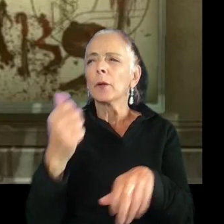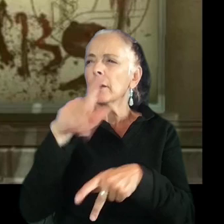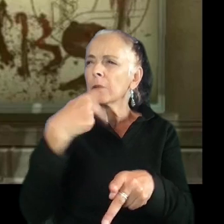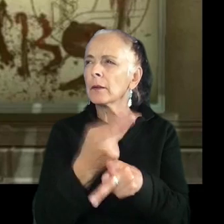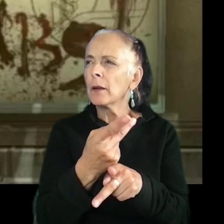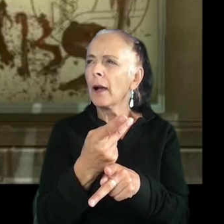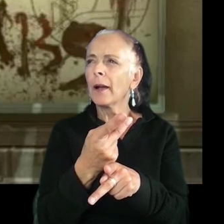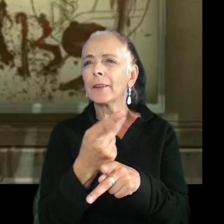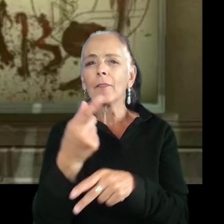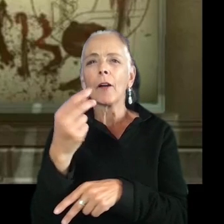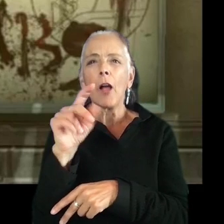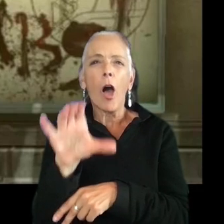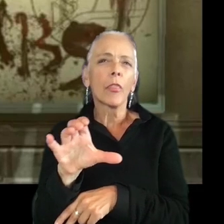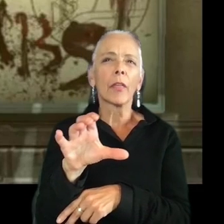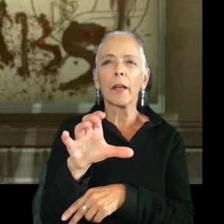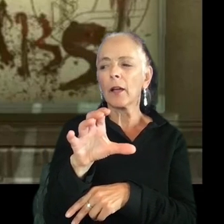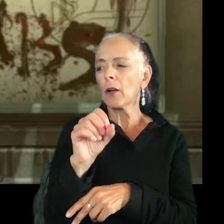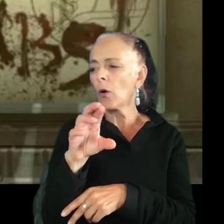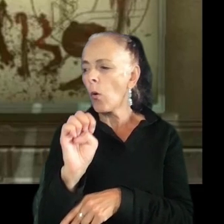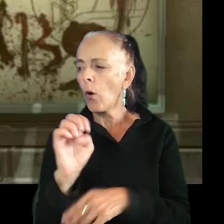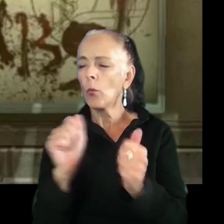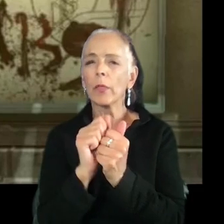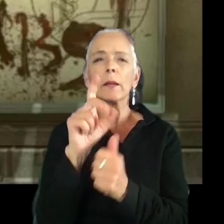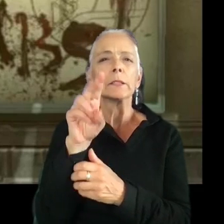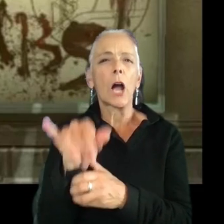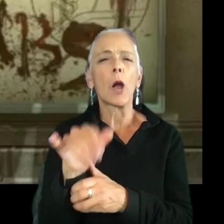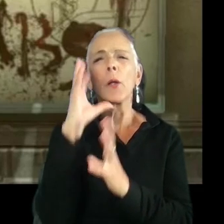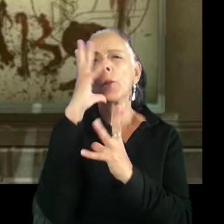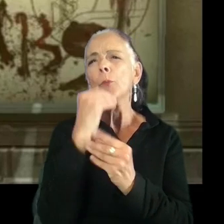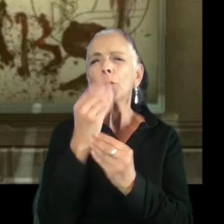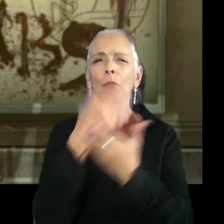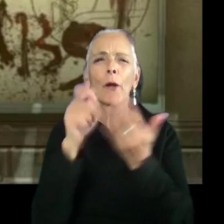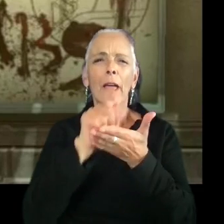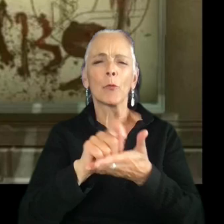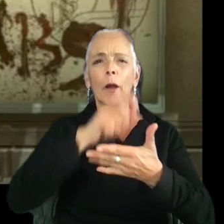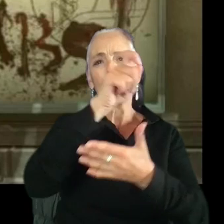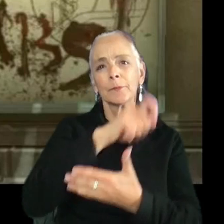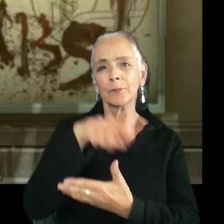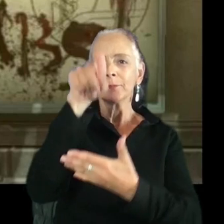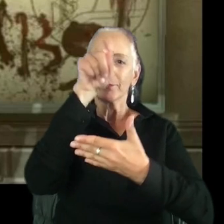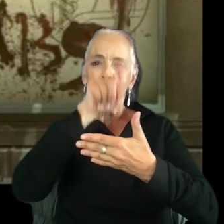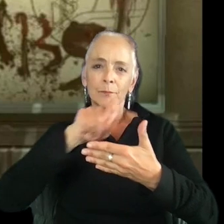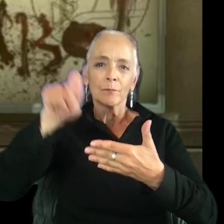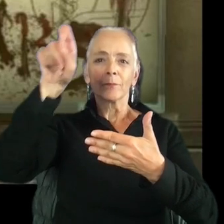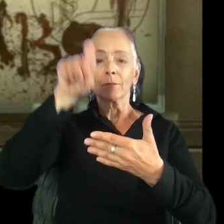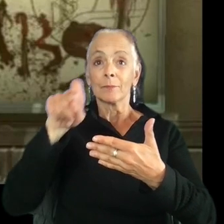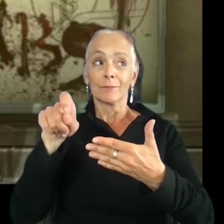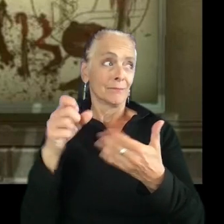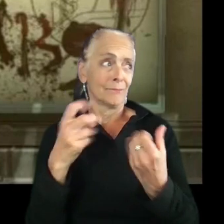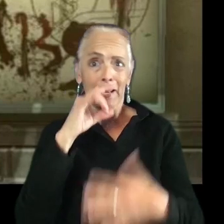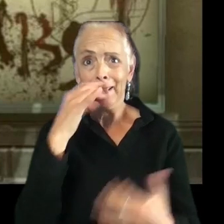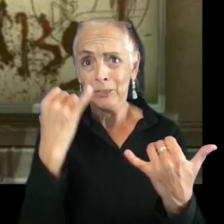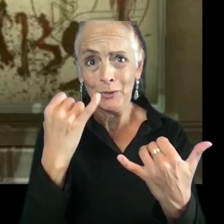gothic horror that has a diary with beautiful cursive handwriting that, I mean, honestly, even a lot of kids that they never